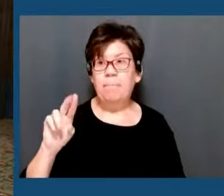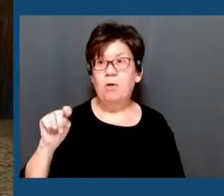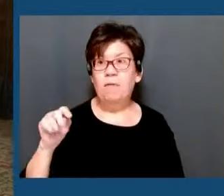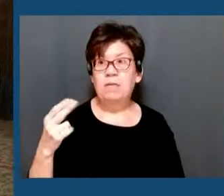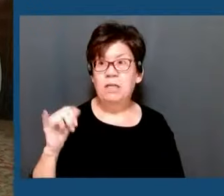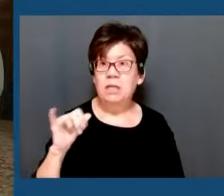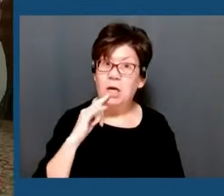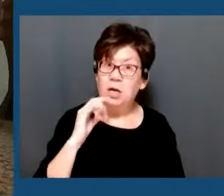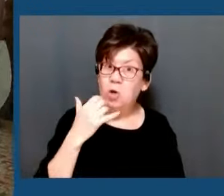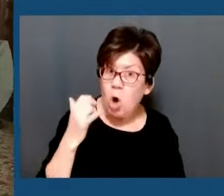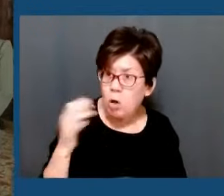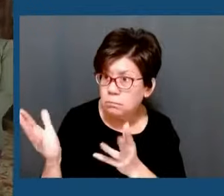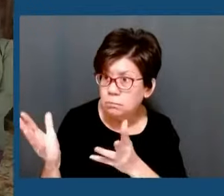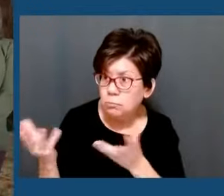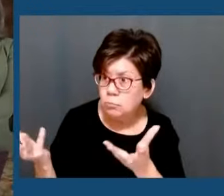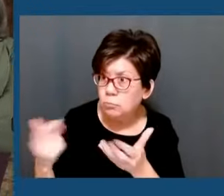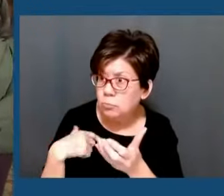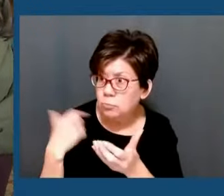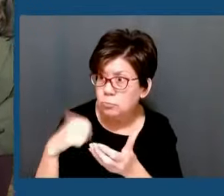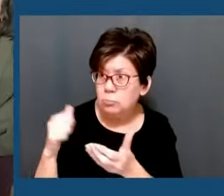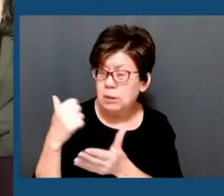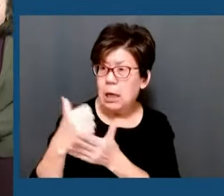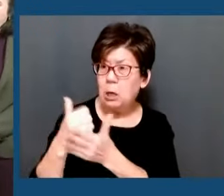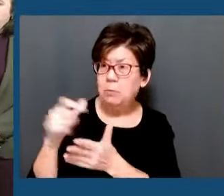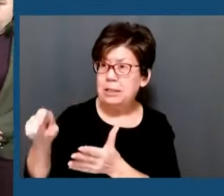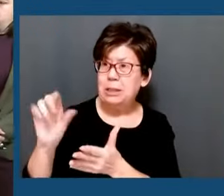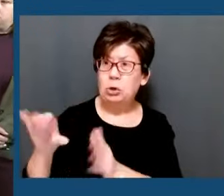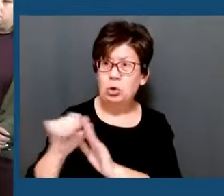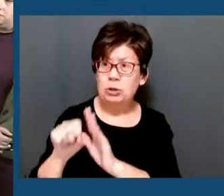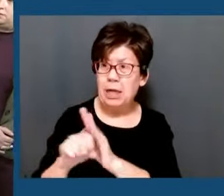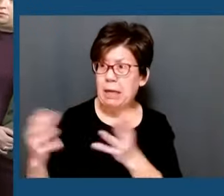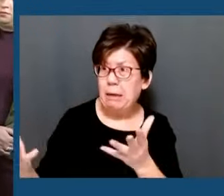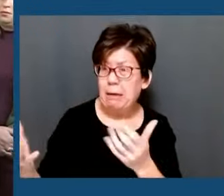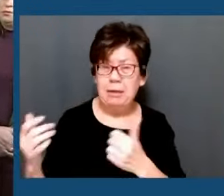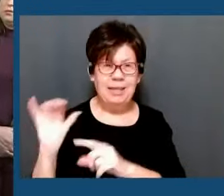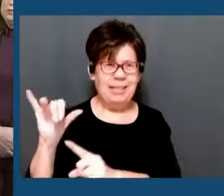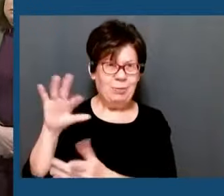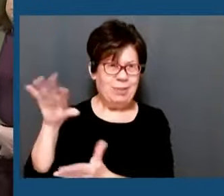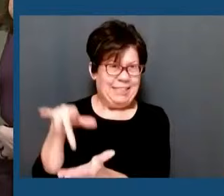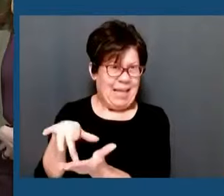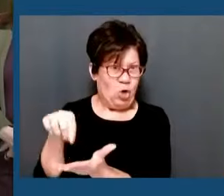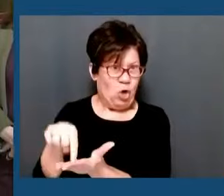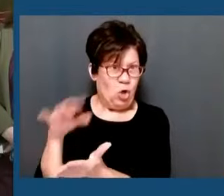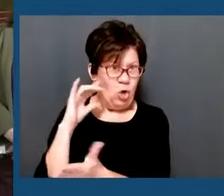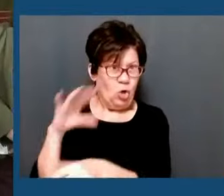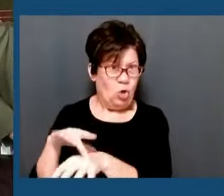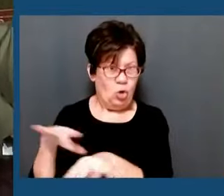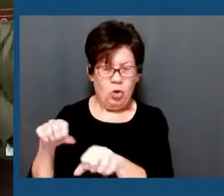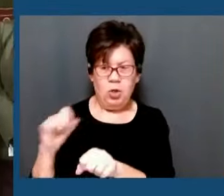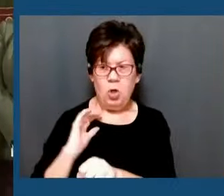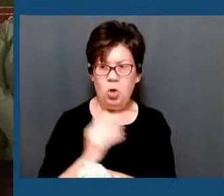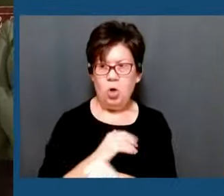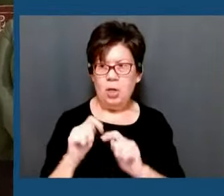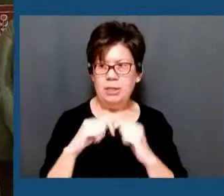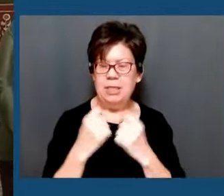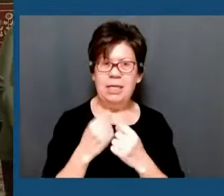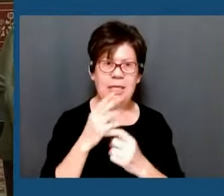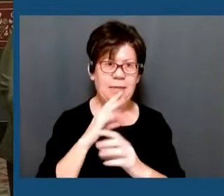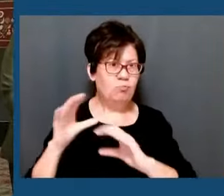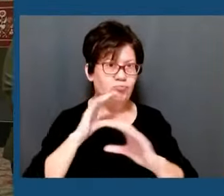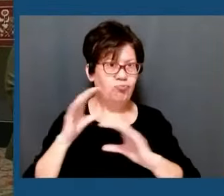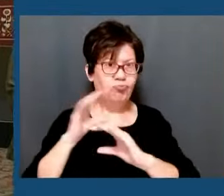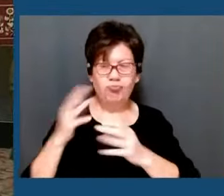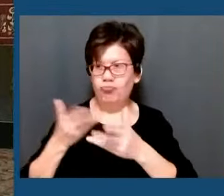what is happening in his state, which again was the epicenter. Our teams have been in constant communication with the mayor of New York.